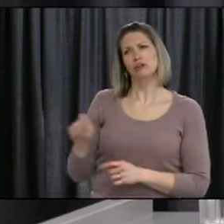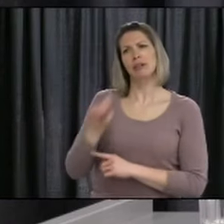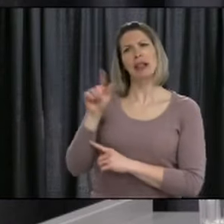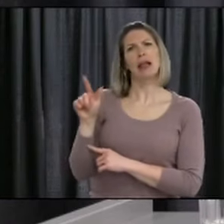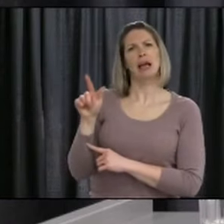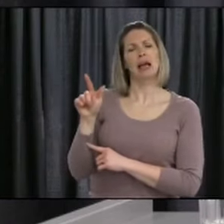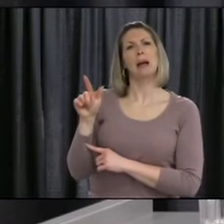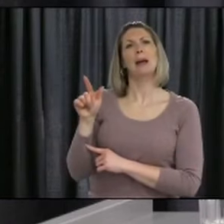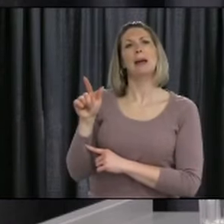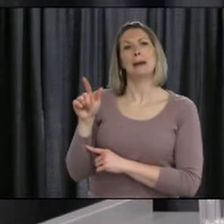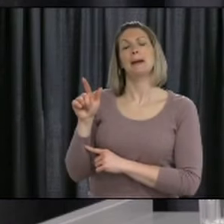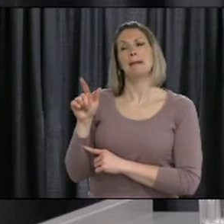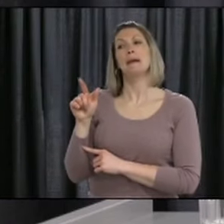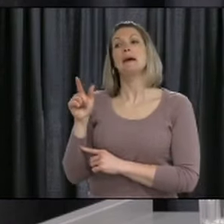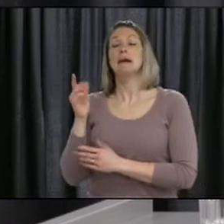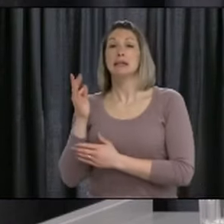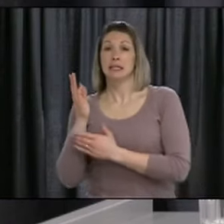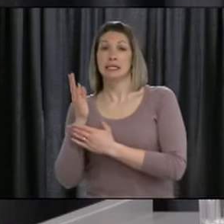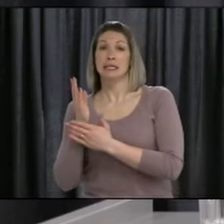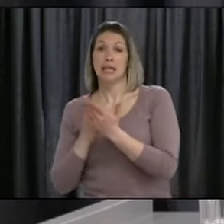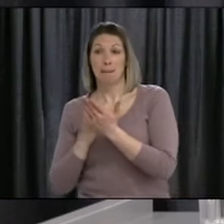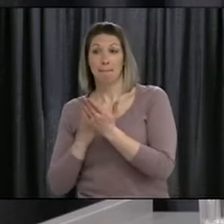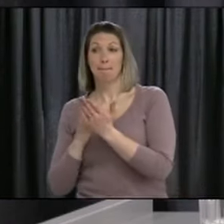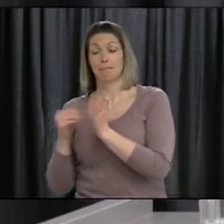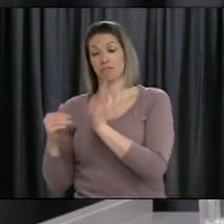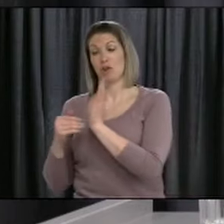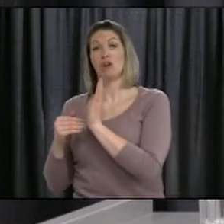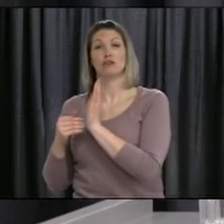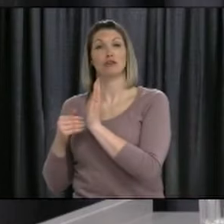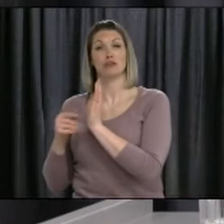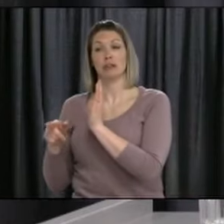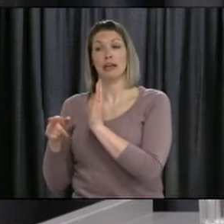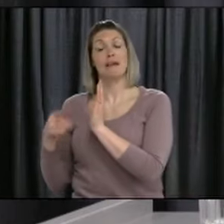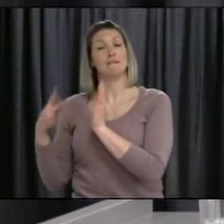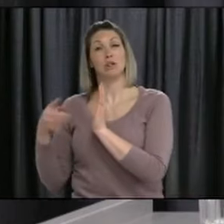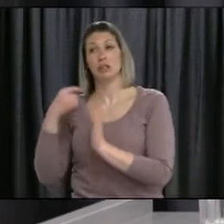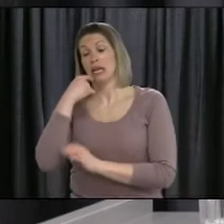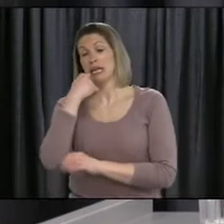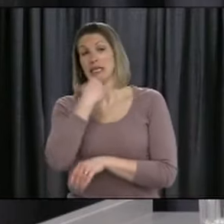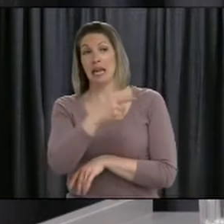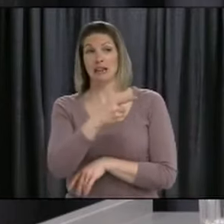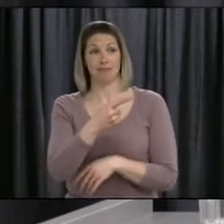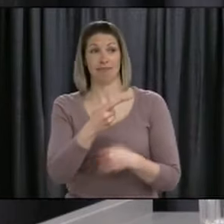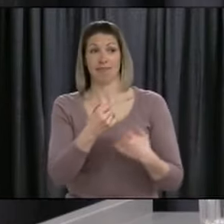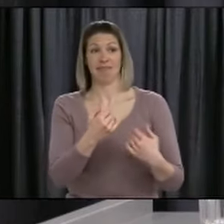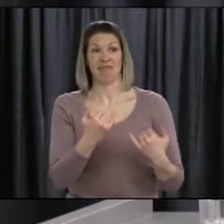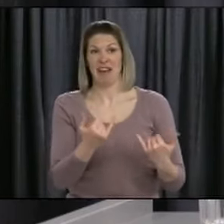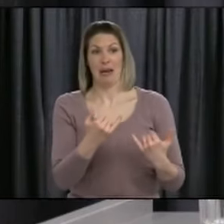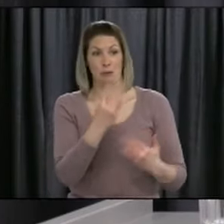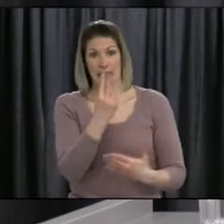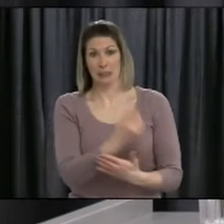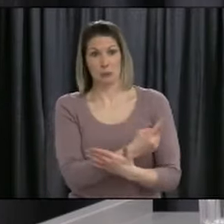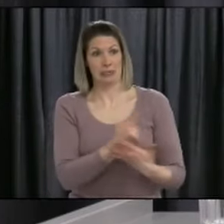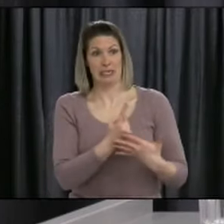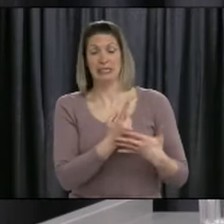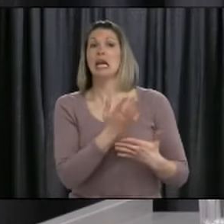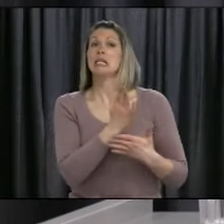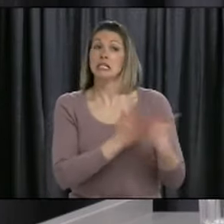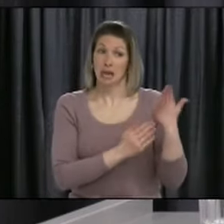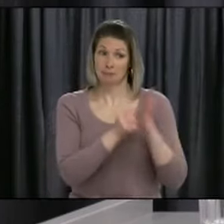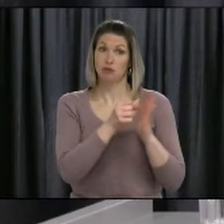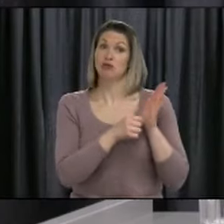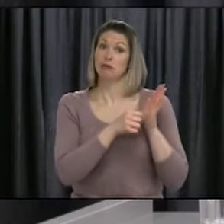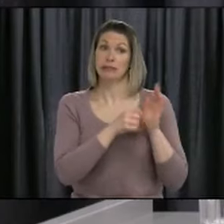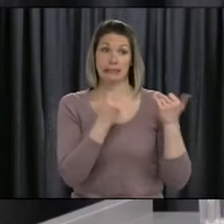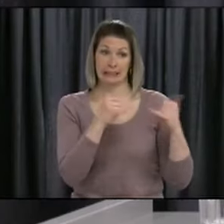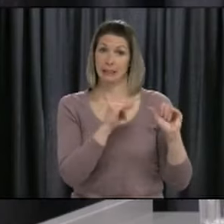done that clinicians felt could not be deferred. Now, whether they're truly emergent in the sense of life-threatening at that moment,